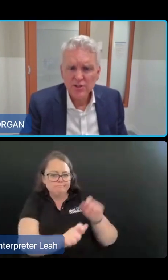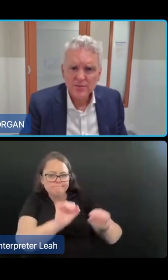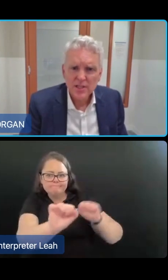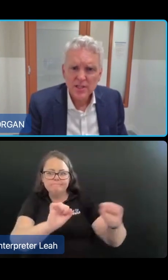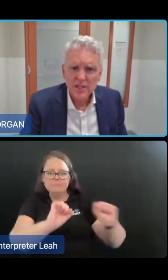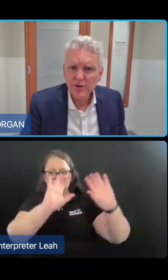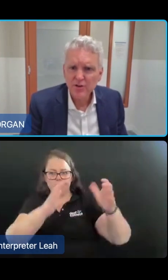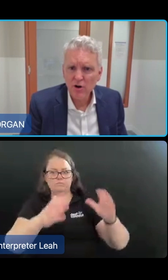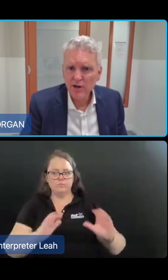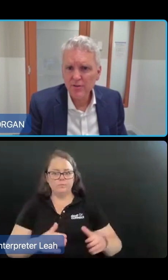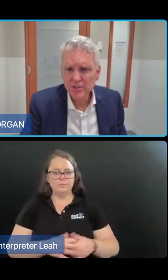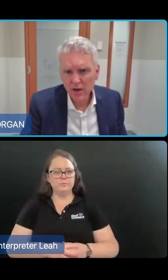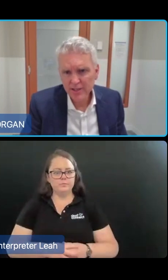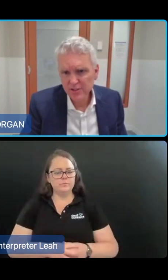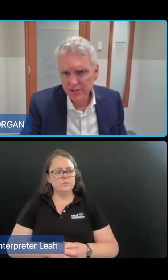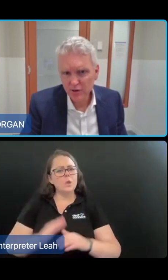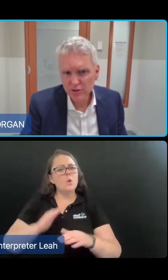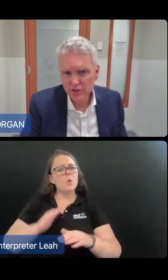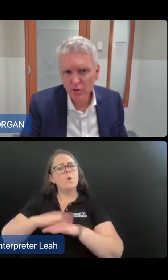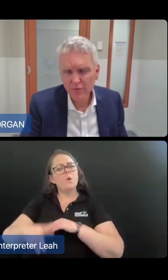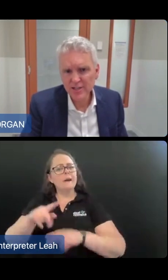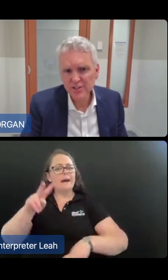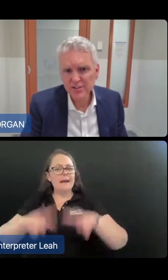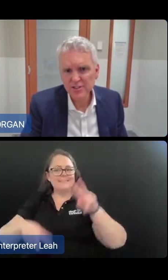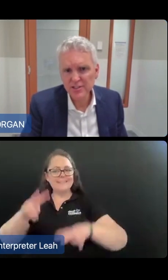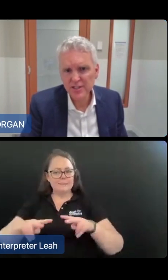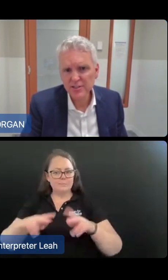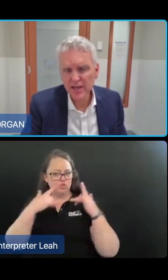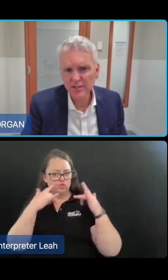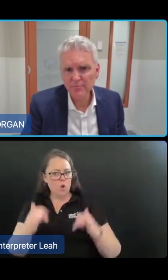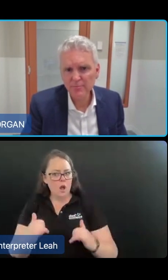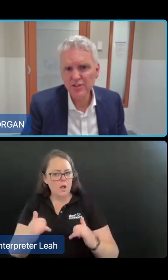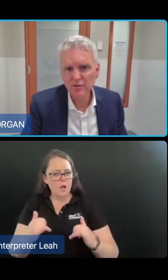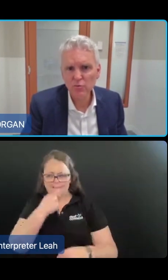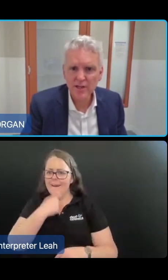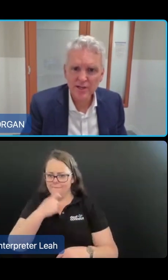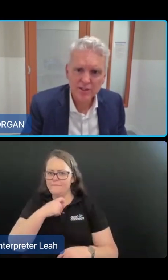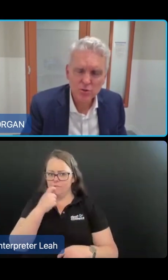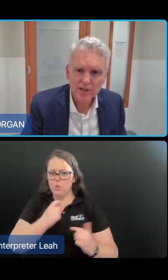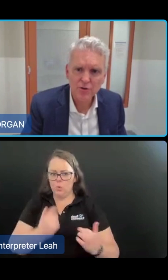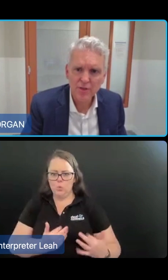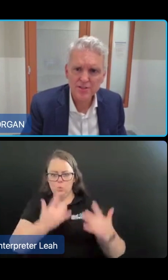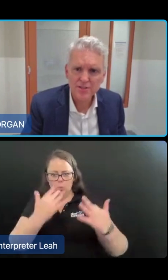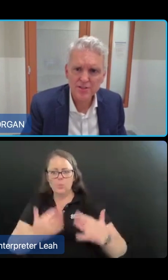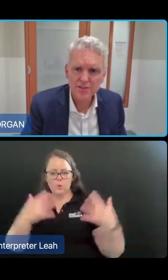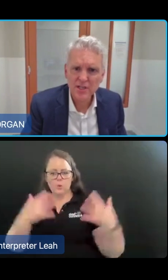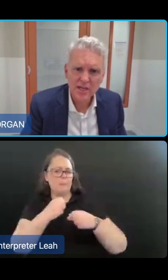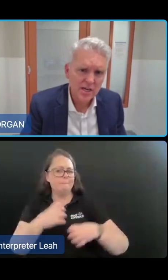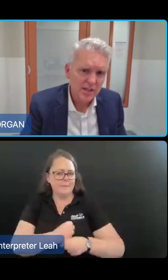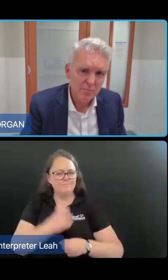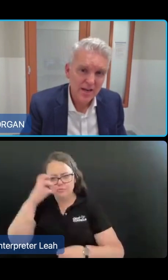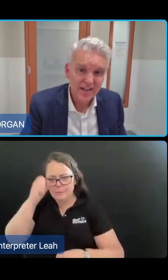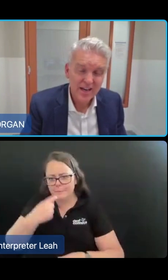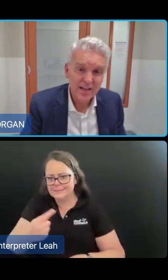In terms of the assessment trial, this slide just includes a few overarching statistics. As I mentioned, we conducted 22,000 assessments.